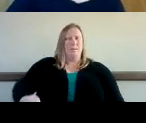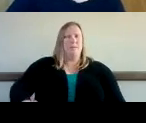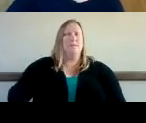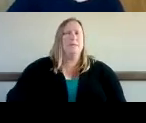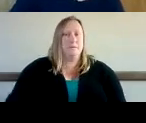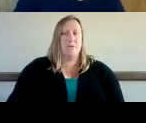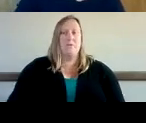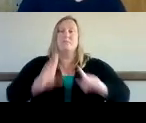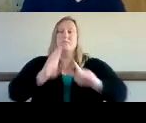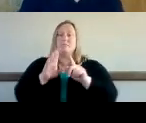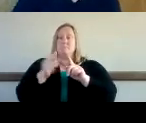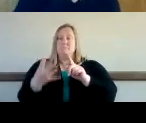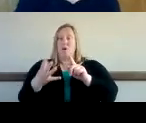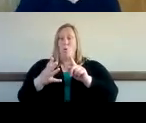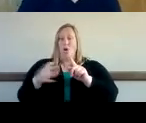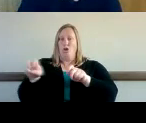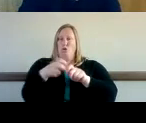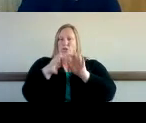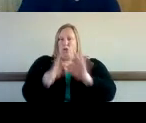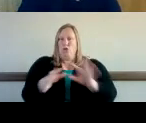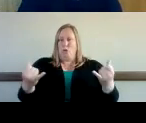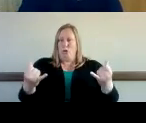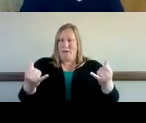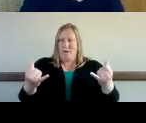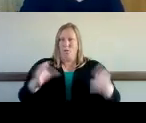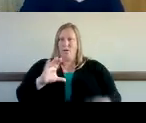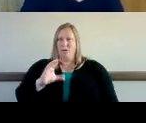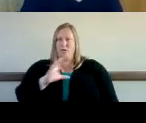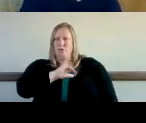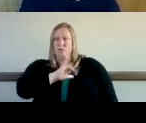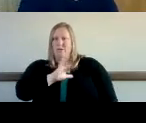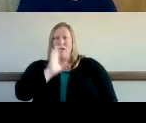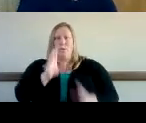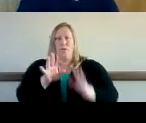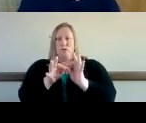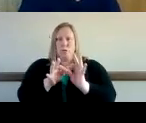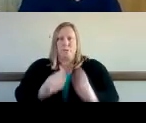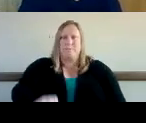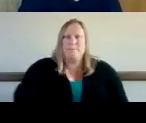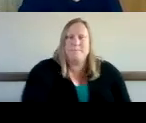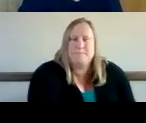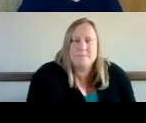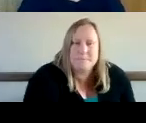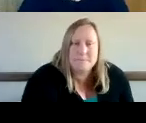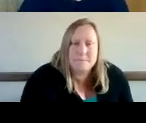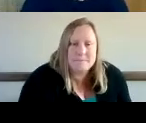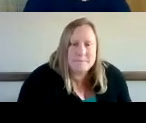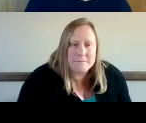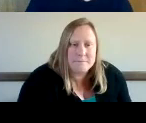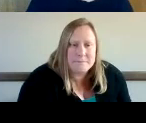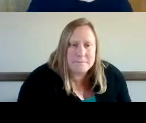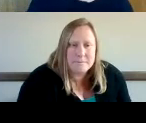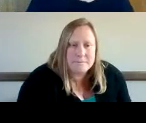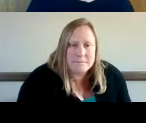where we're heading some of our real life examples all right yeah the first one is a book all wrong